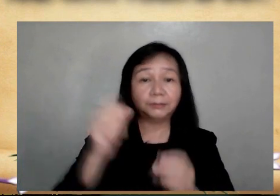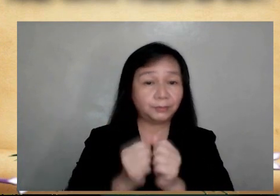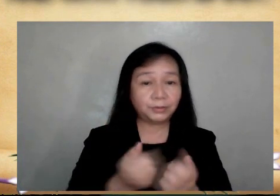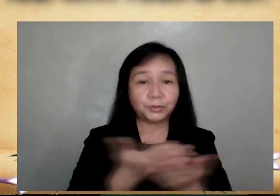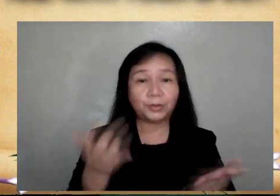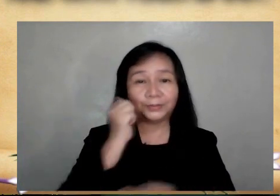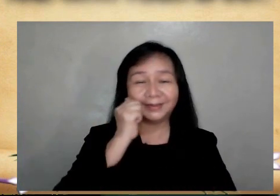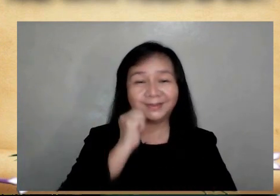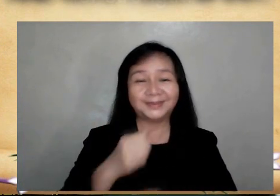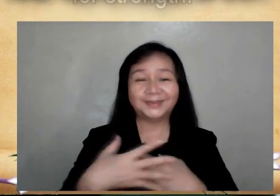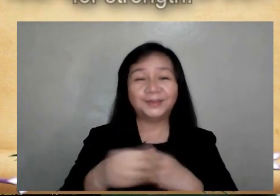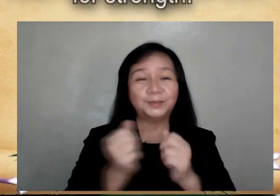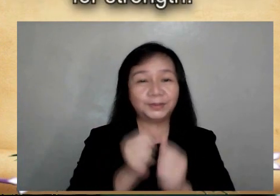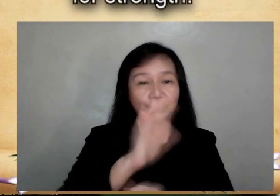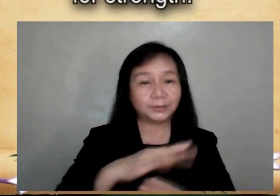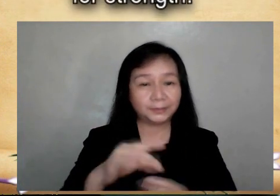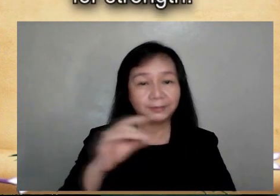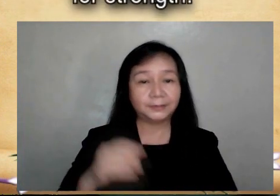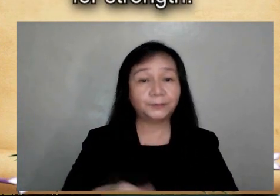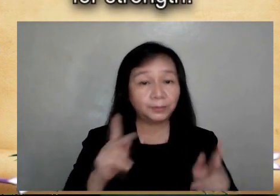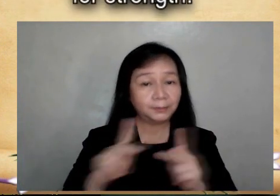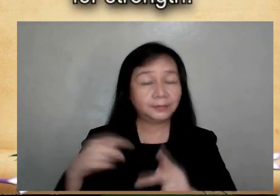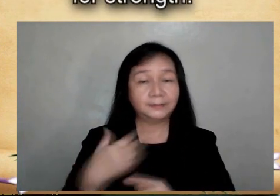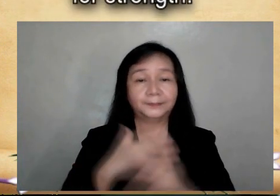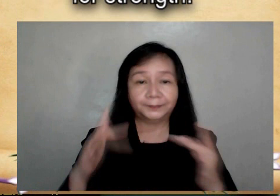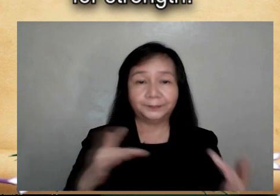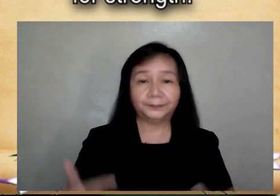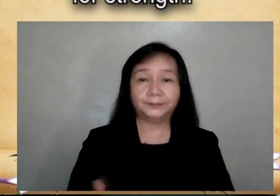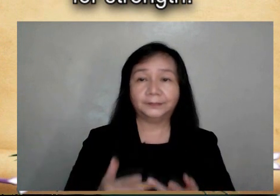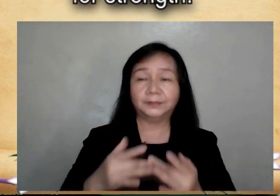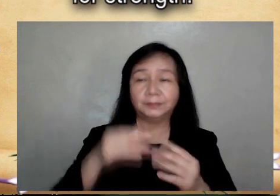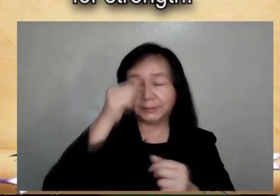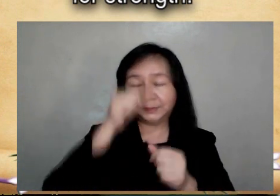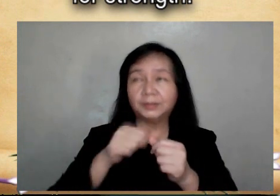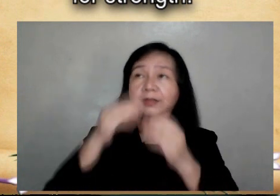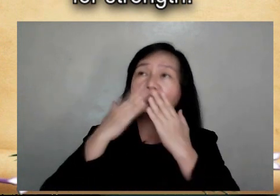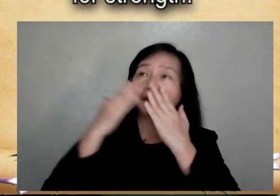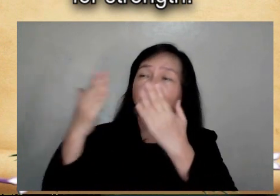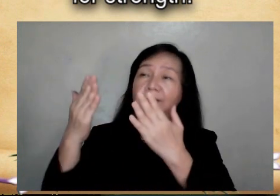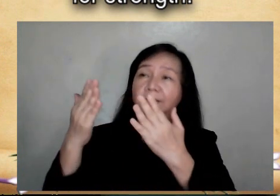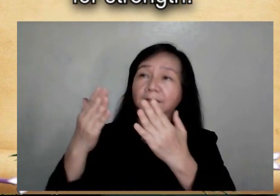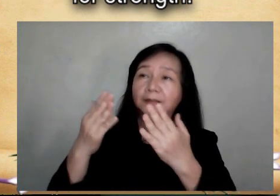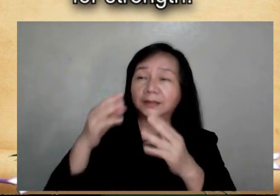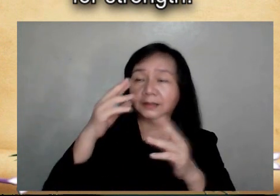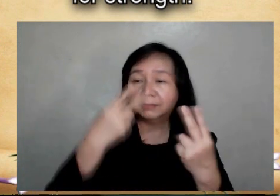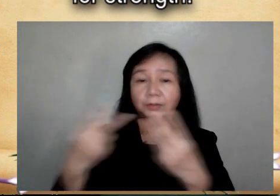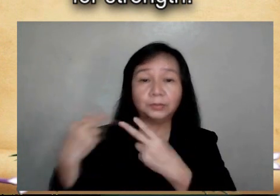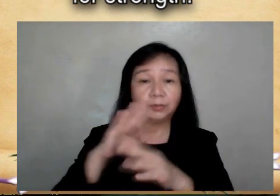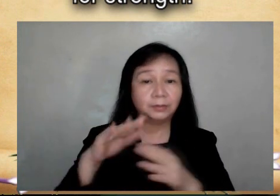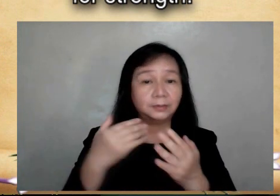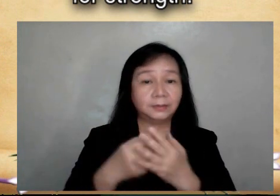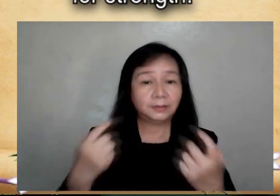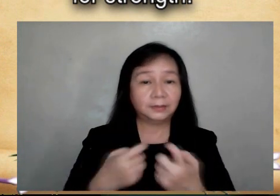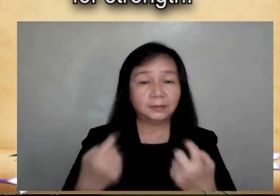And with your Spirit, to prepare our hearts to remember and give thanks, let us call to mind our sins and ask the Lord